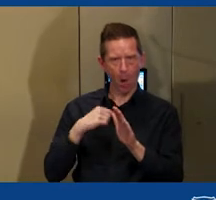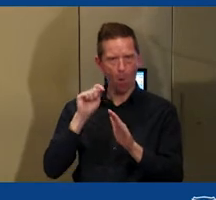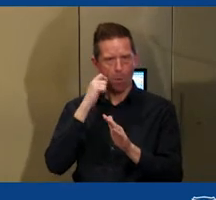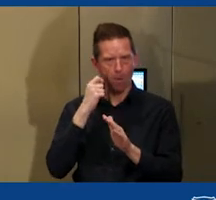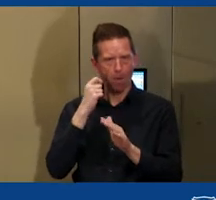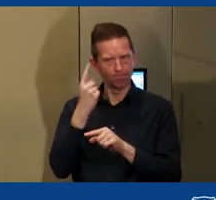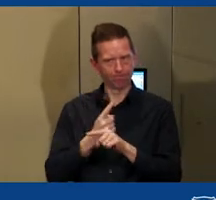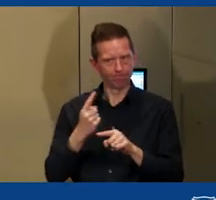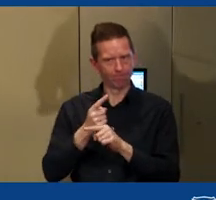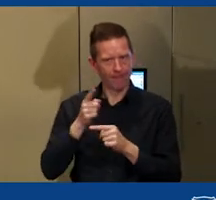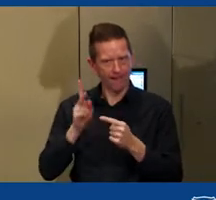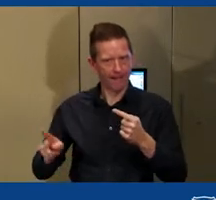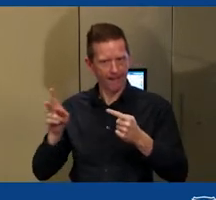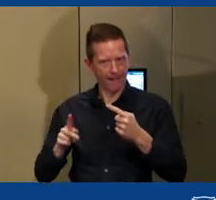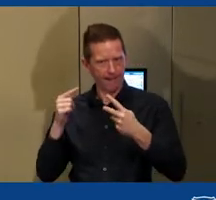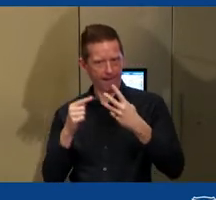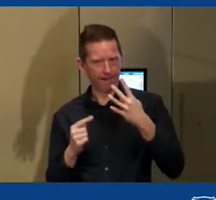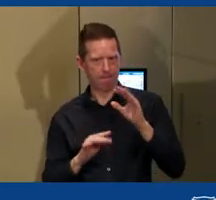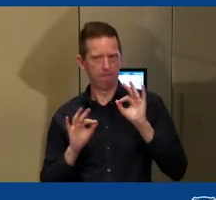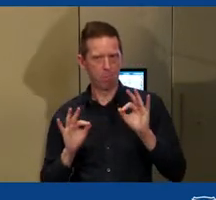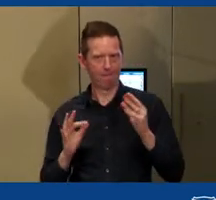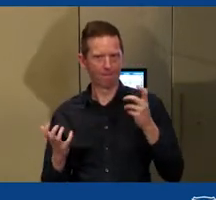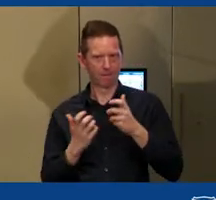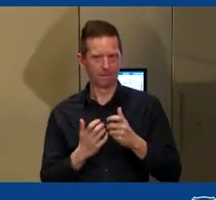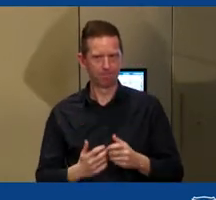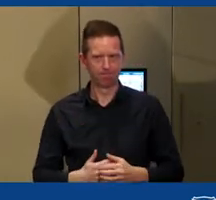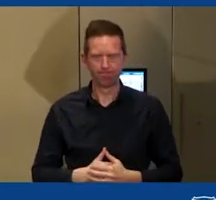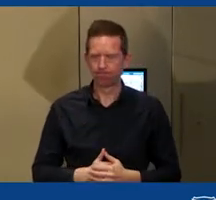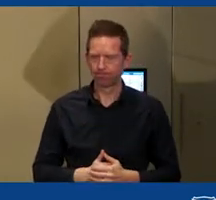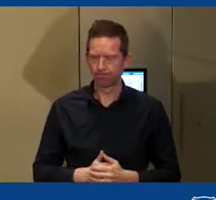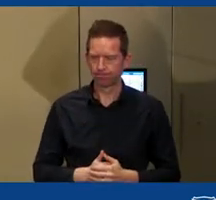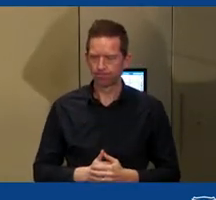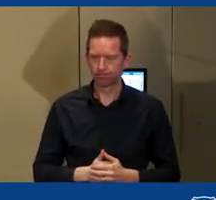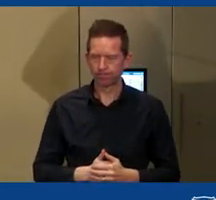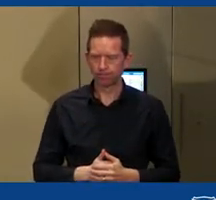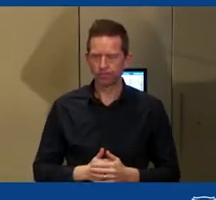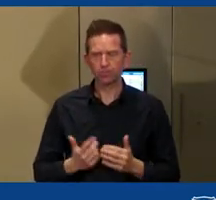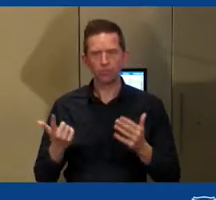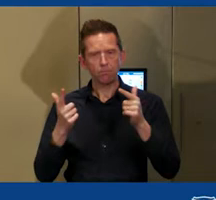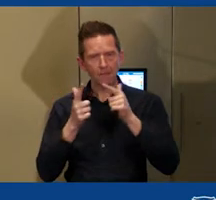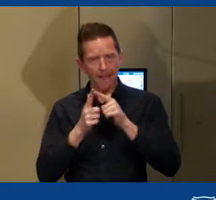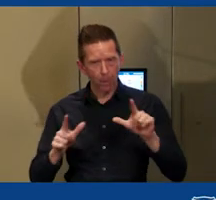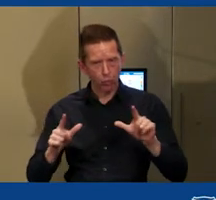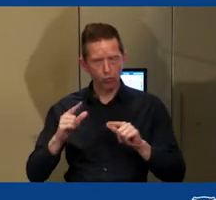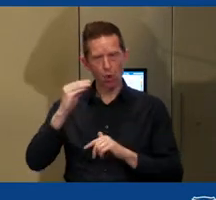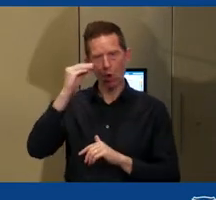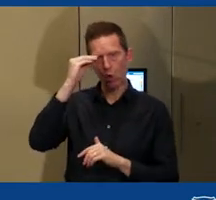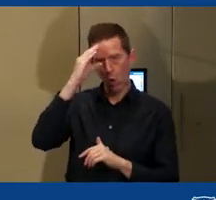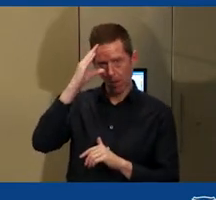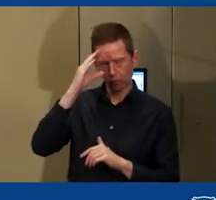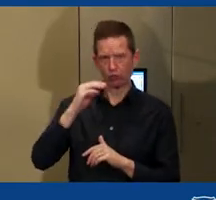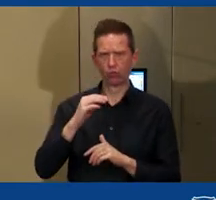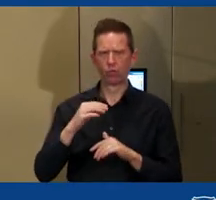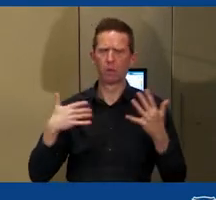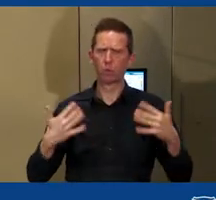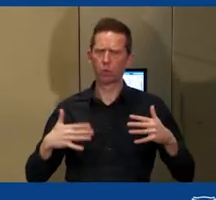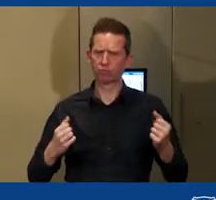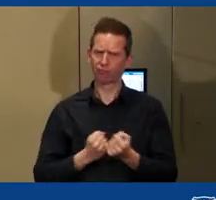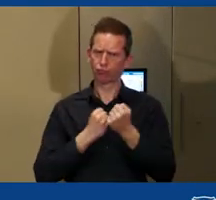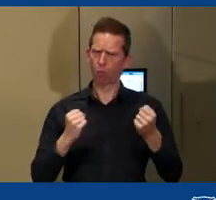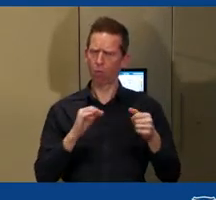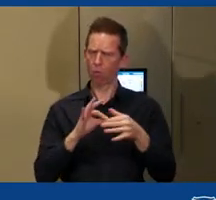quite well scheduled in that respect. So, language and knowledge are intricately related,